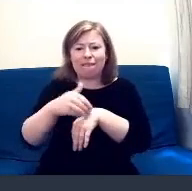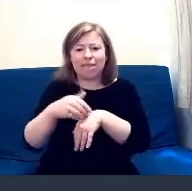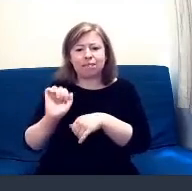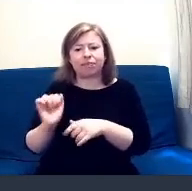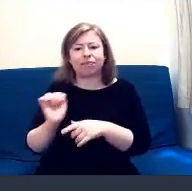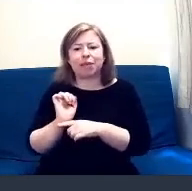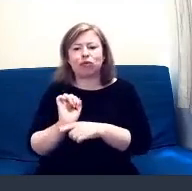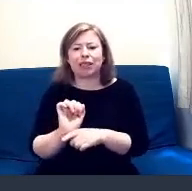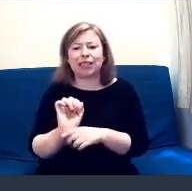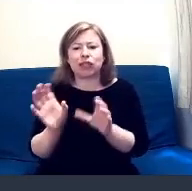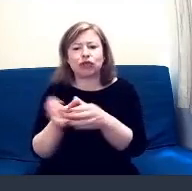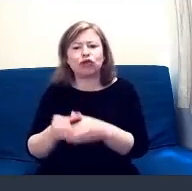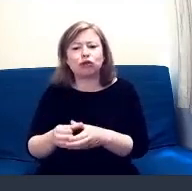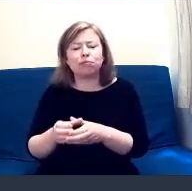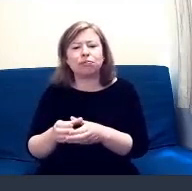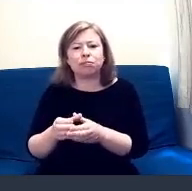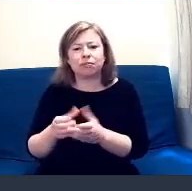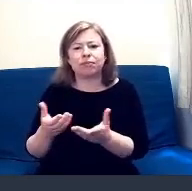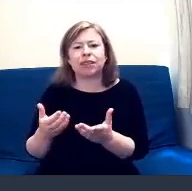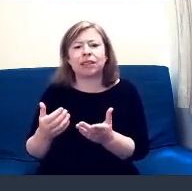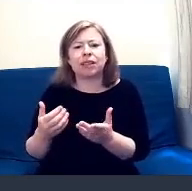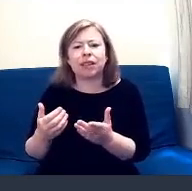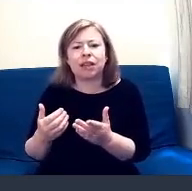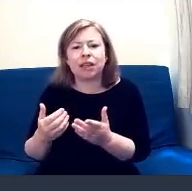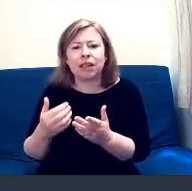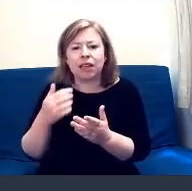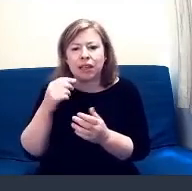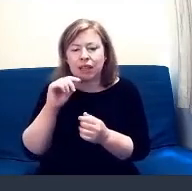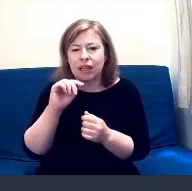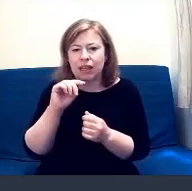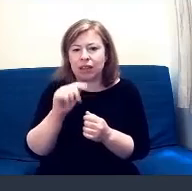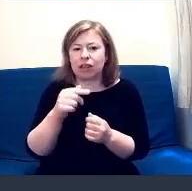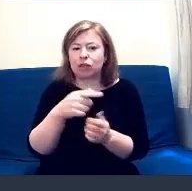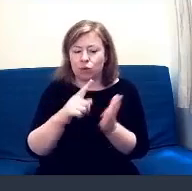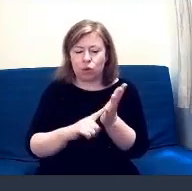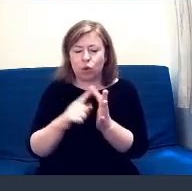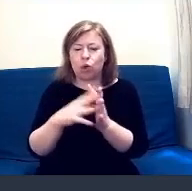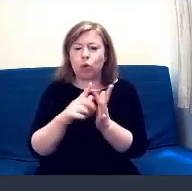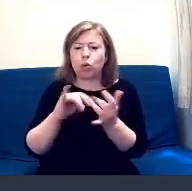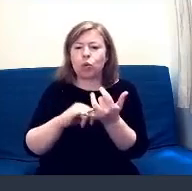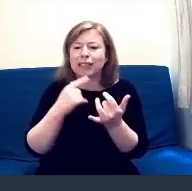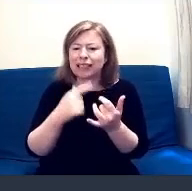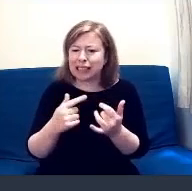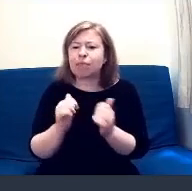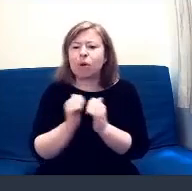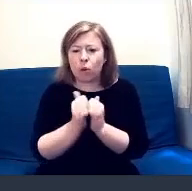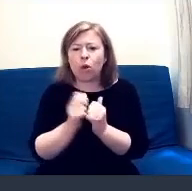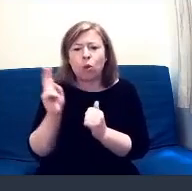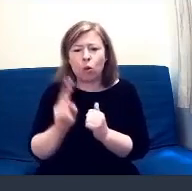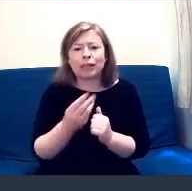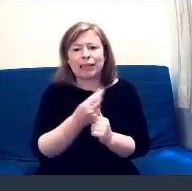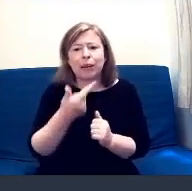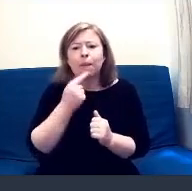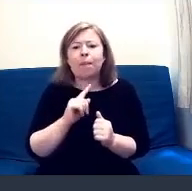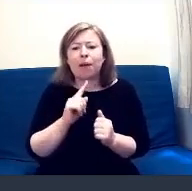And as Lewis said about the blogs and stuff, we have a series of videos on there, well worth a watch. And you'll find that some things haven't